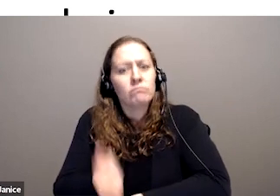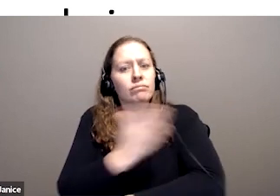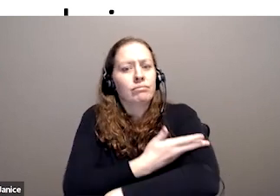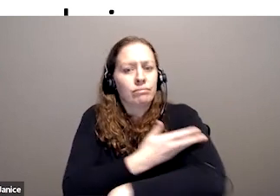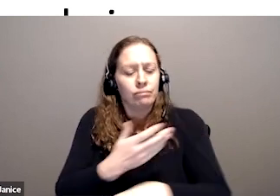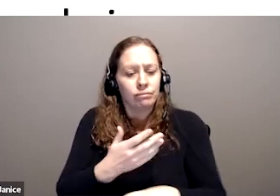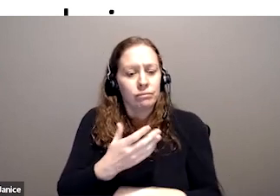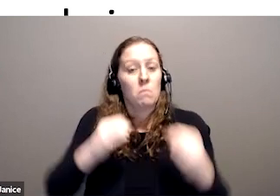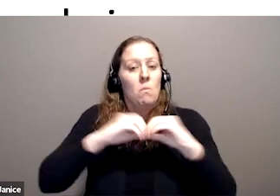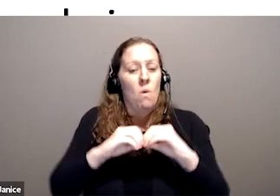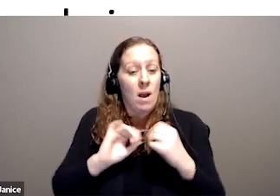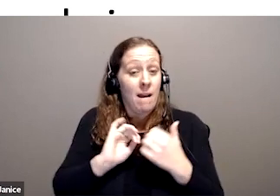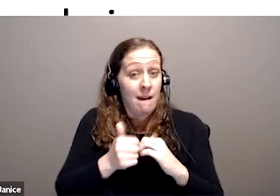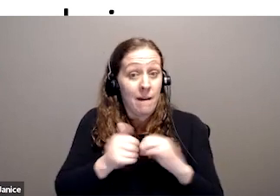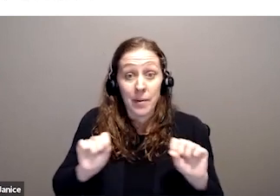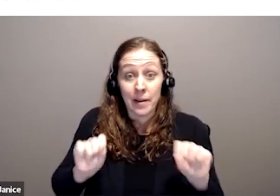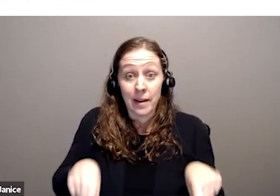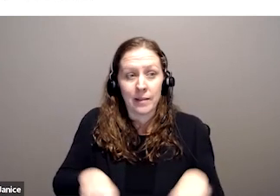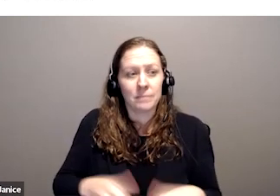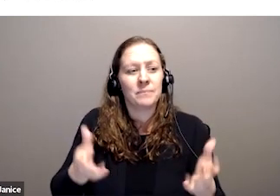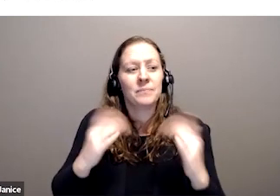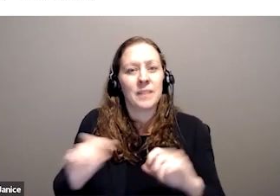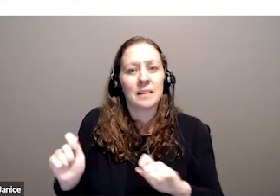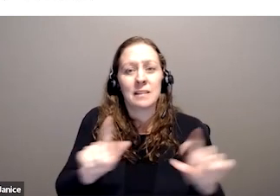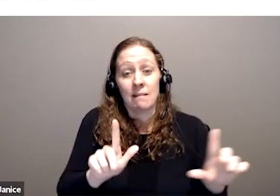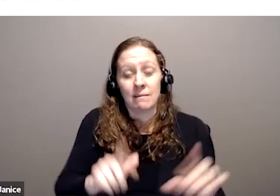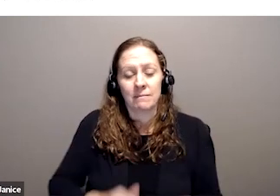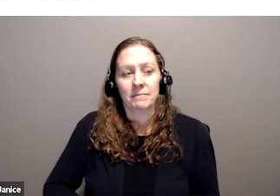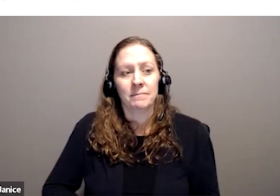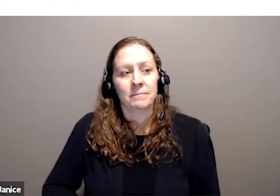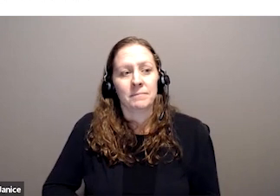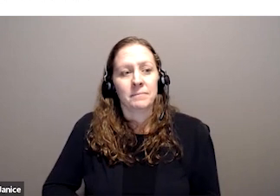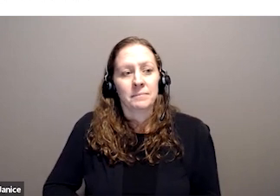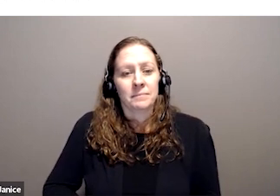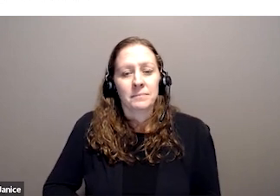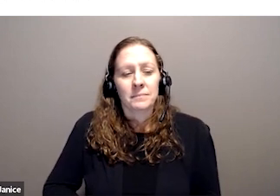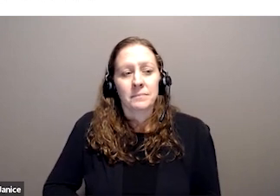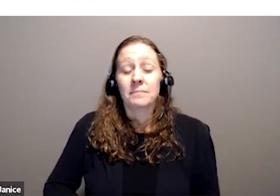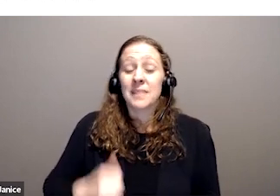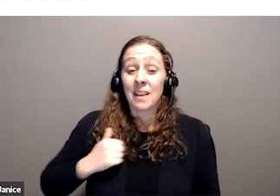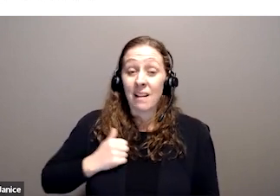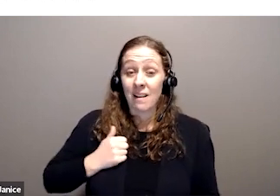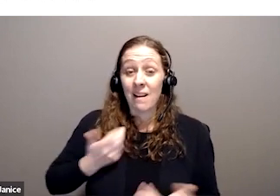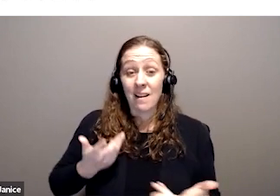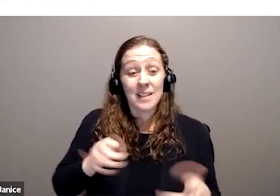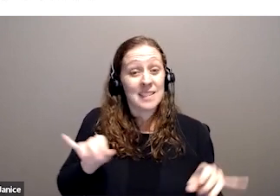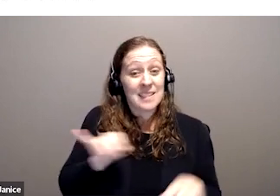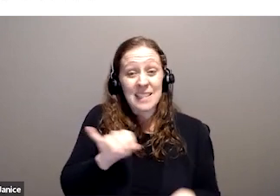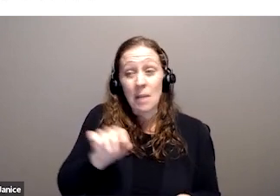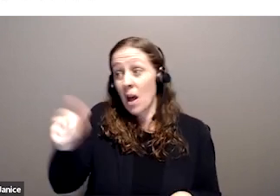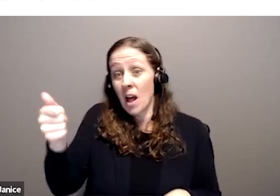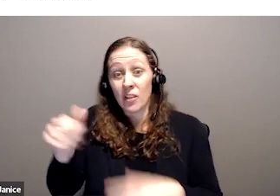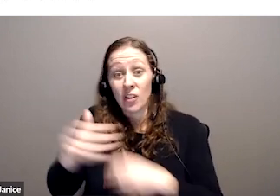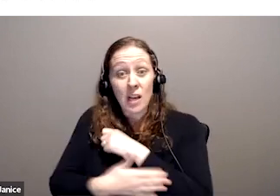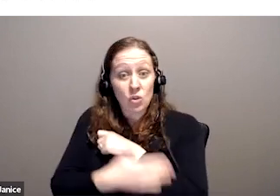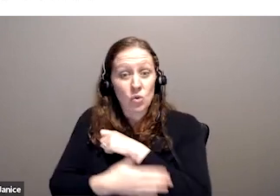yet further. Next slide. Next slide. In Canada, like in many countries, a lot of this